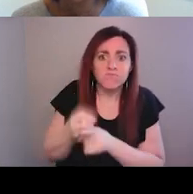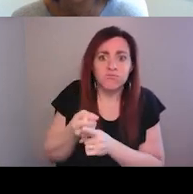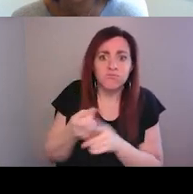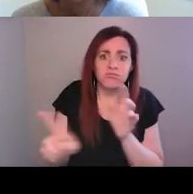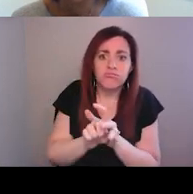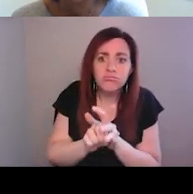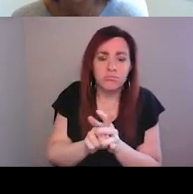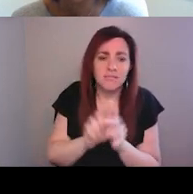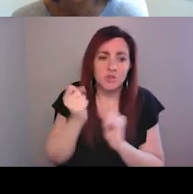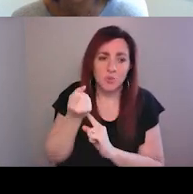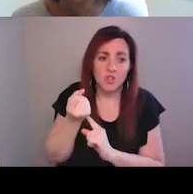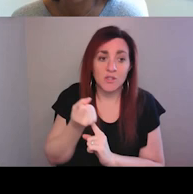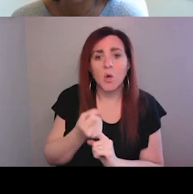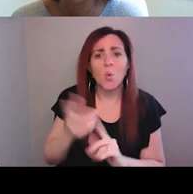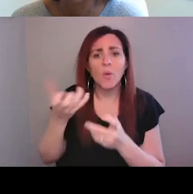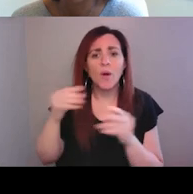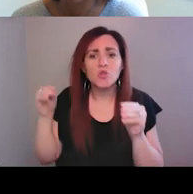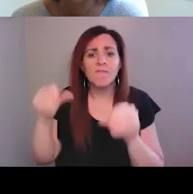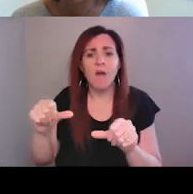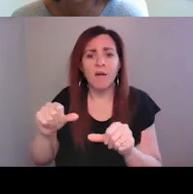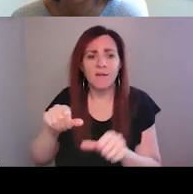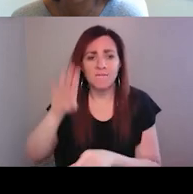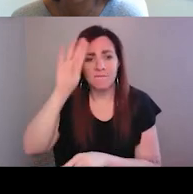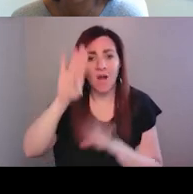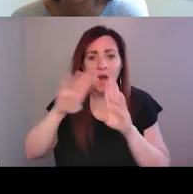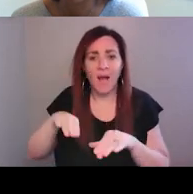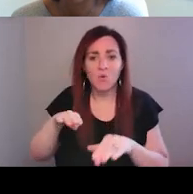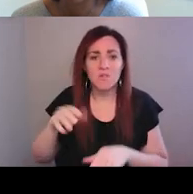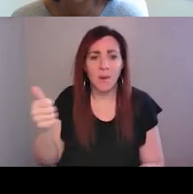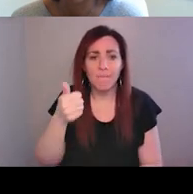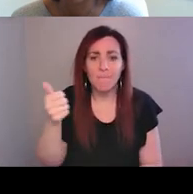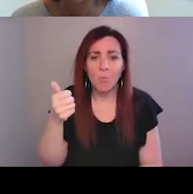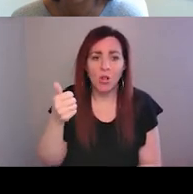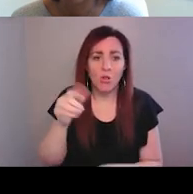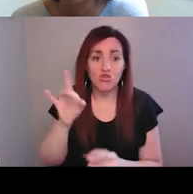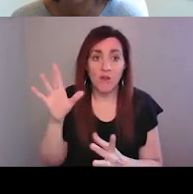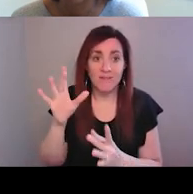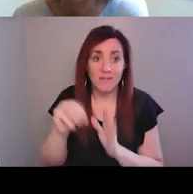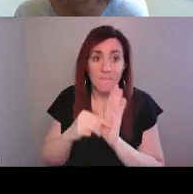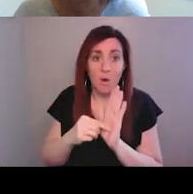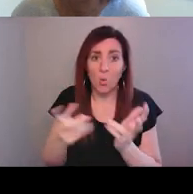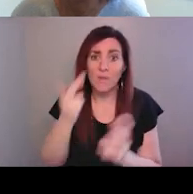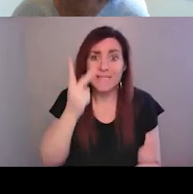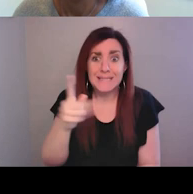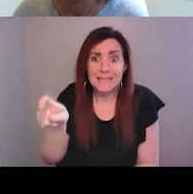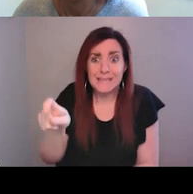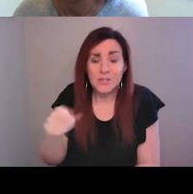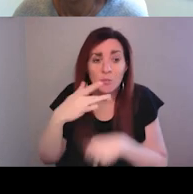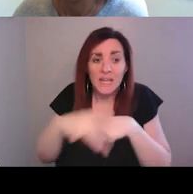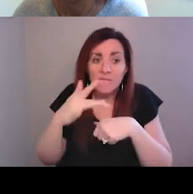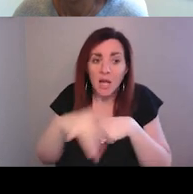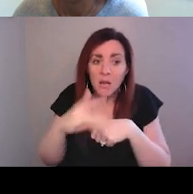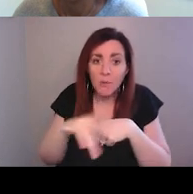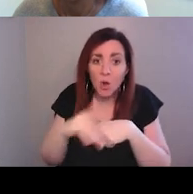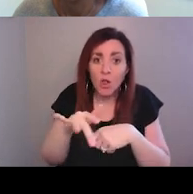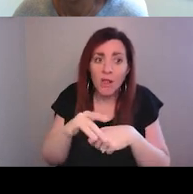we also want to fund firehouse mobile crisis. We talked about that. We really see the need to be available in and